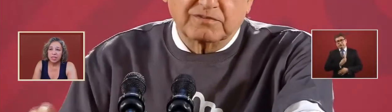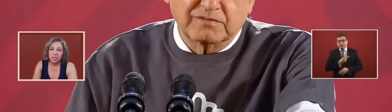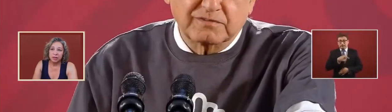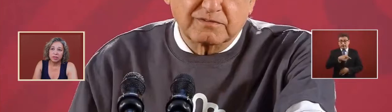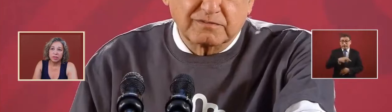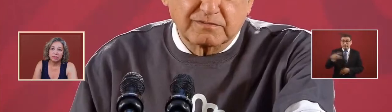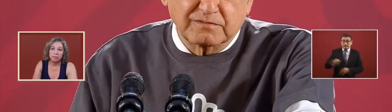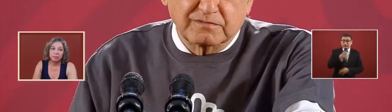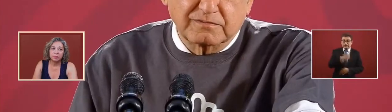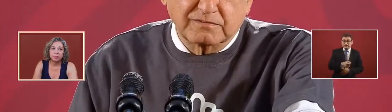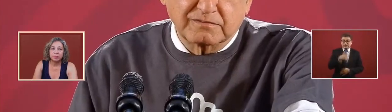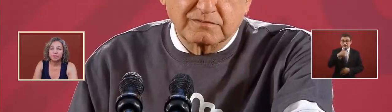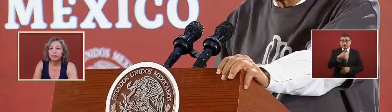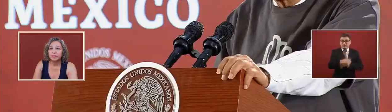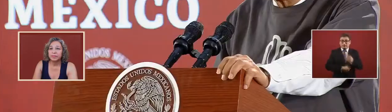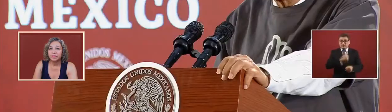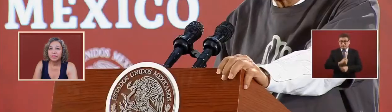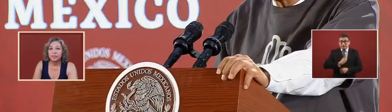them for six years